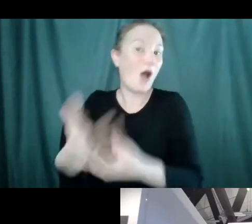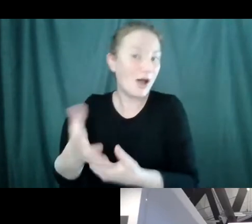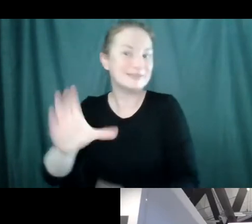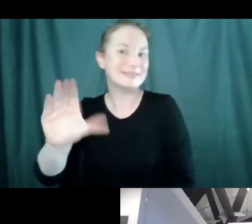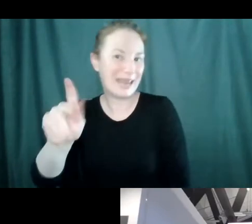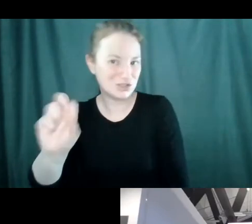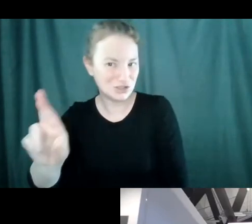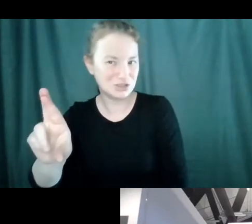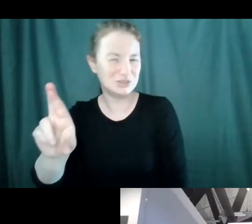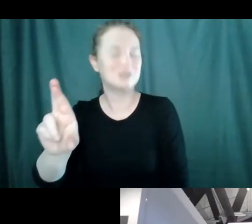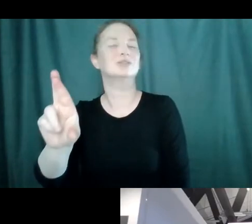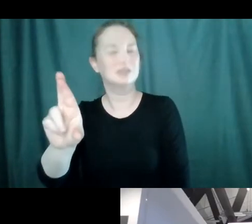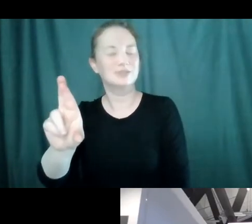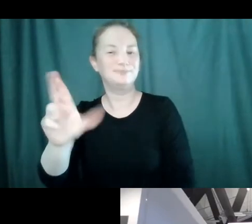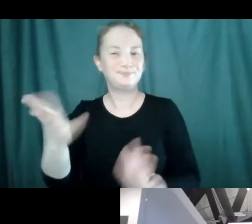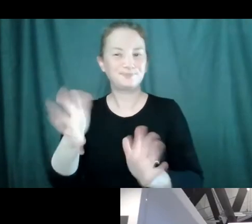even if not directly.